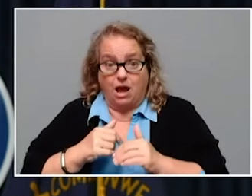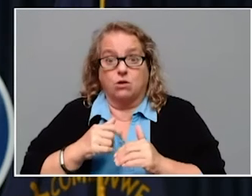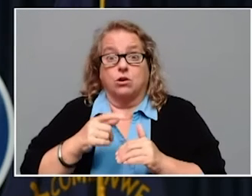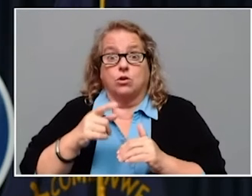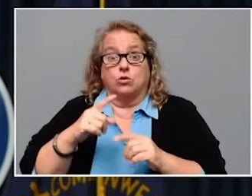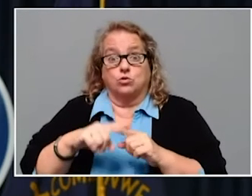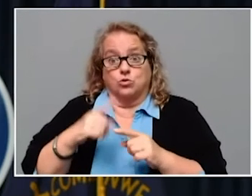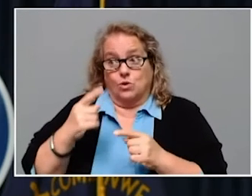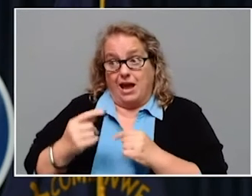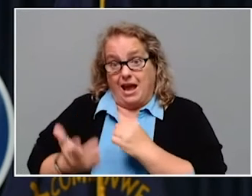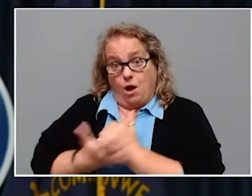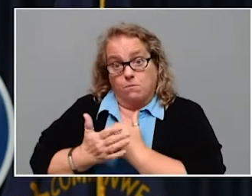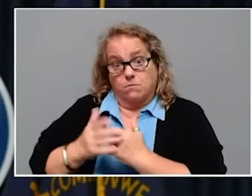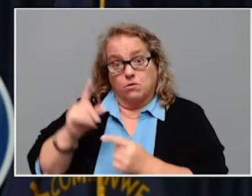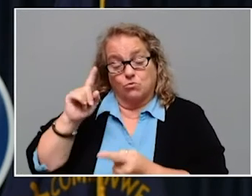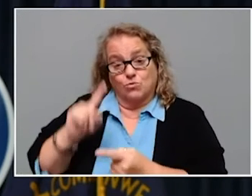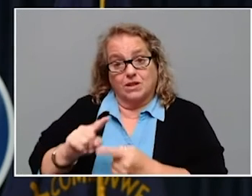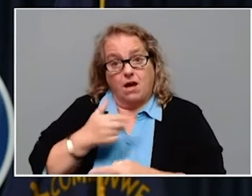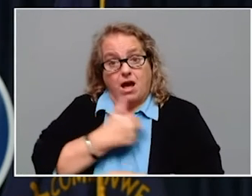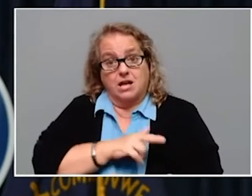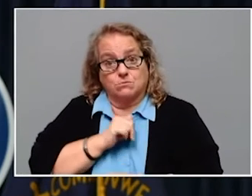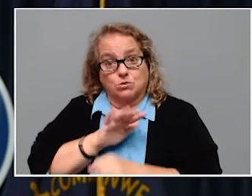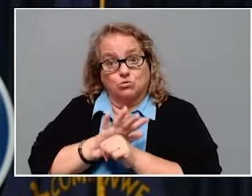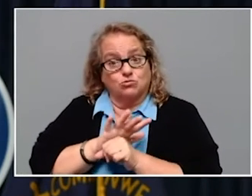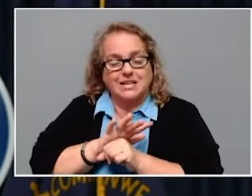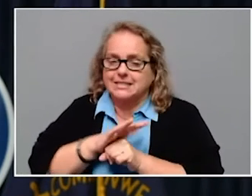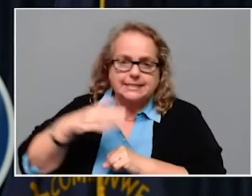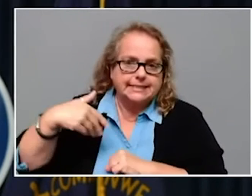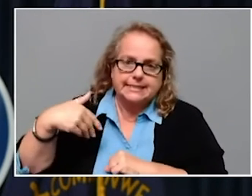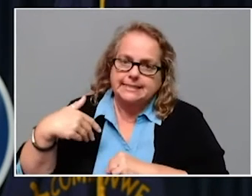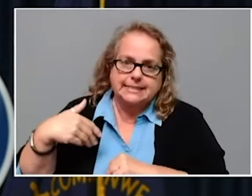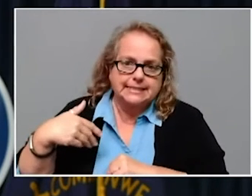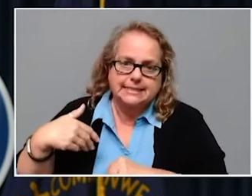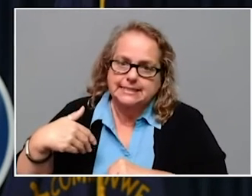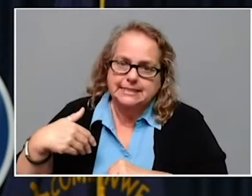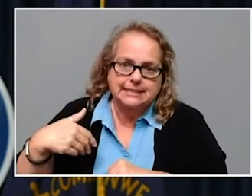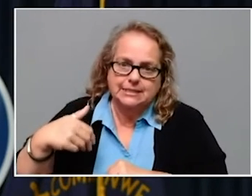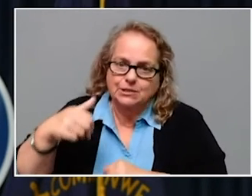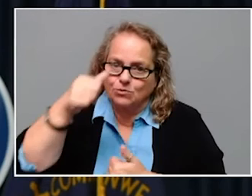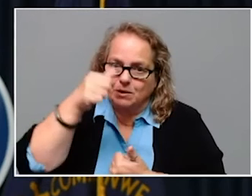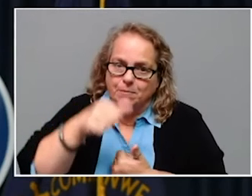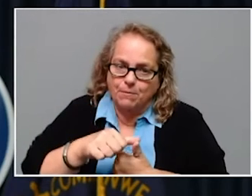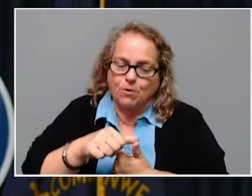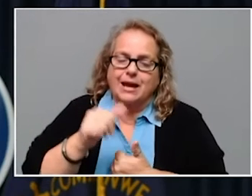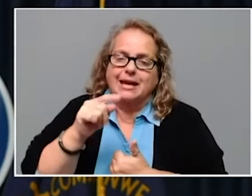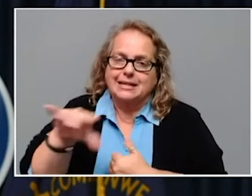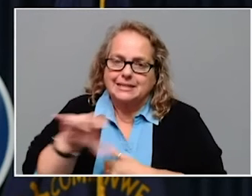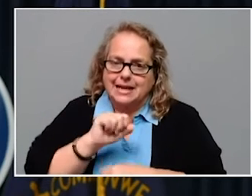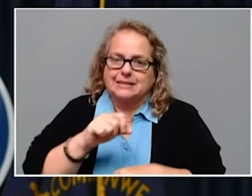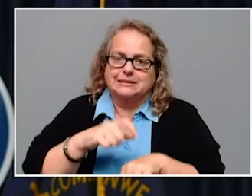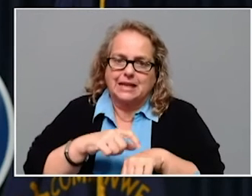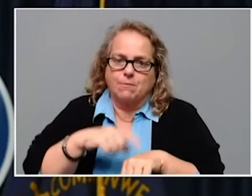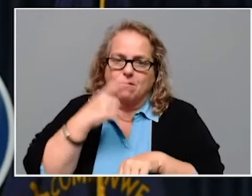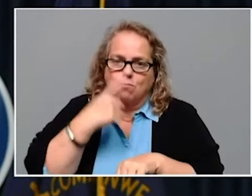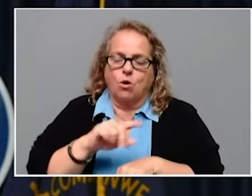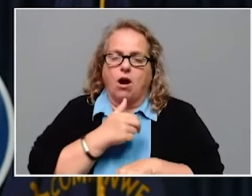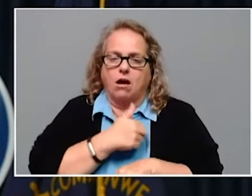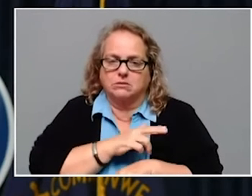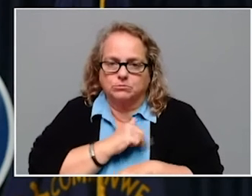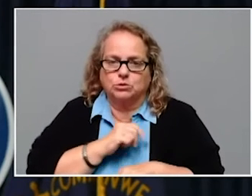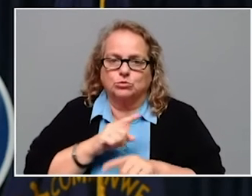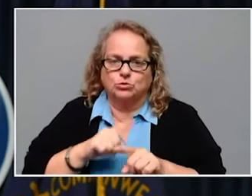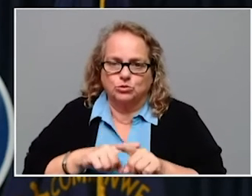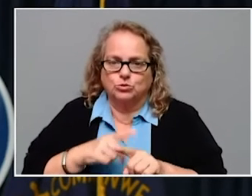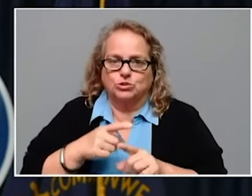because remember, those cases take a little time for hospitalizations and then ICUs. Beshear